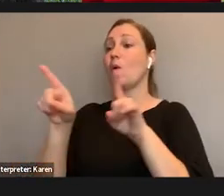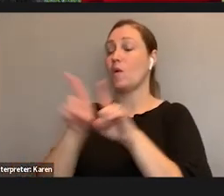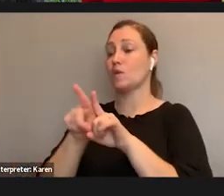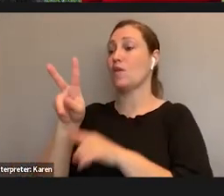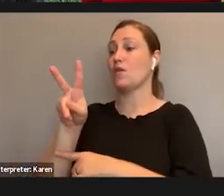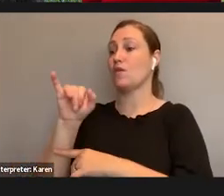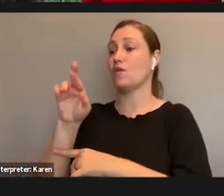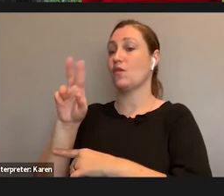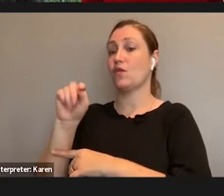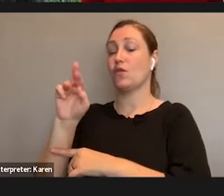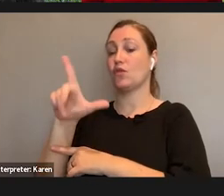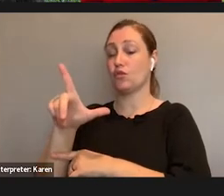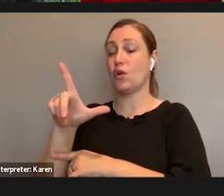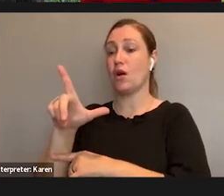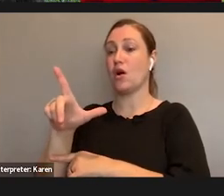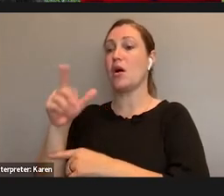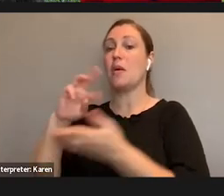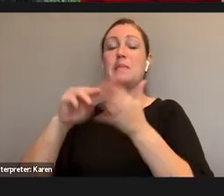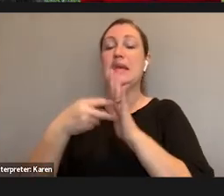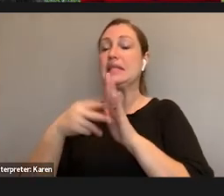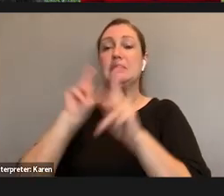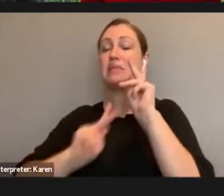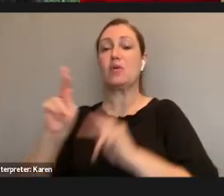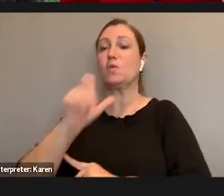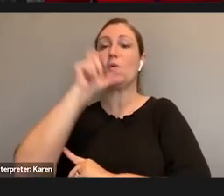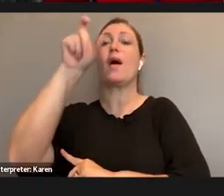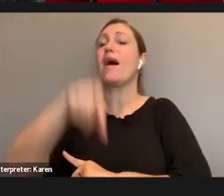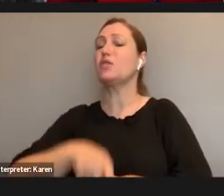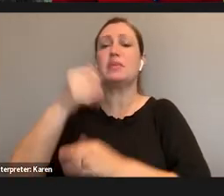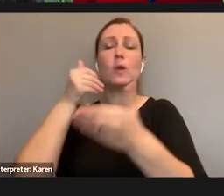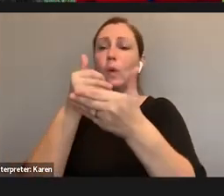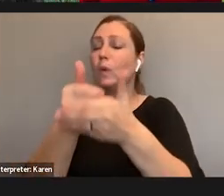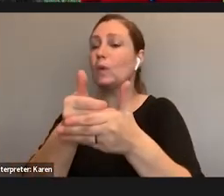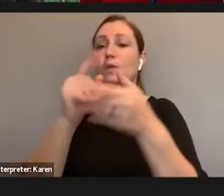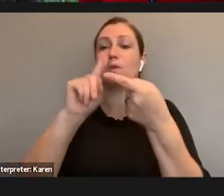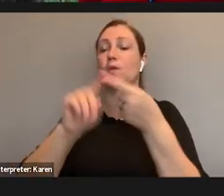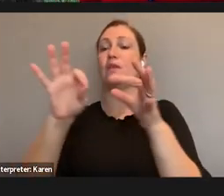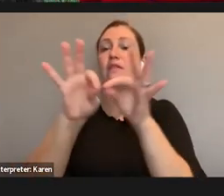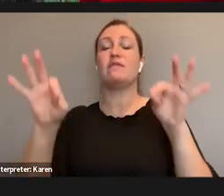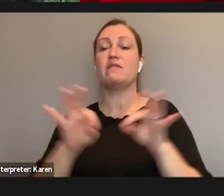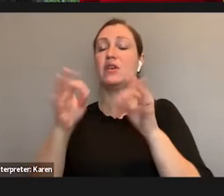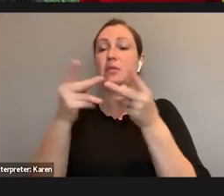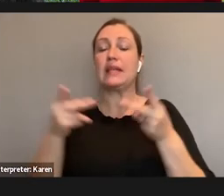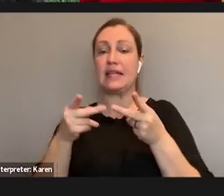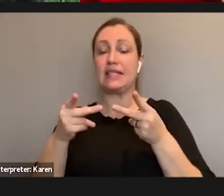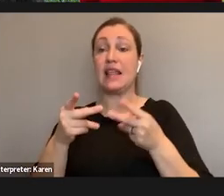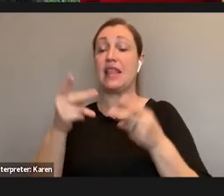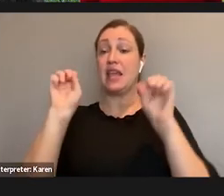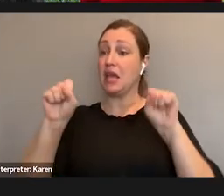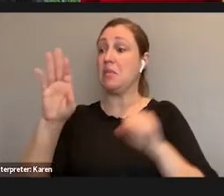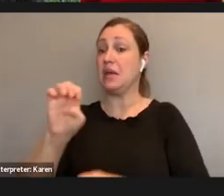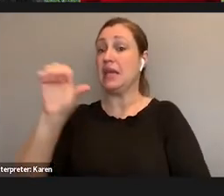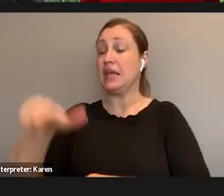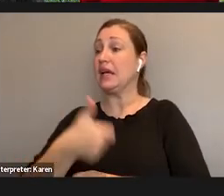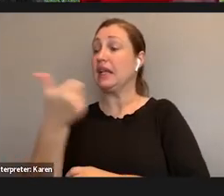where people don't have to be anywhere close to the field site. They may be in another state or another country. One